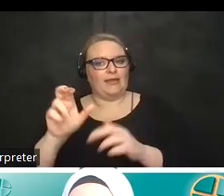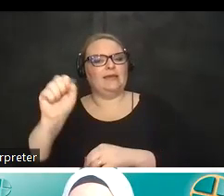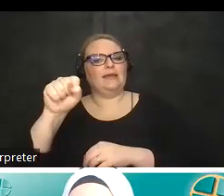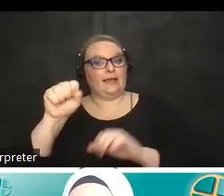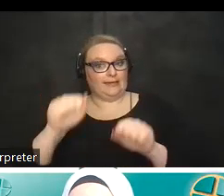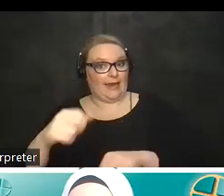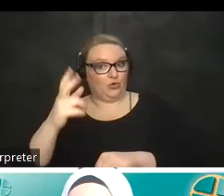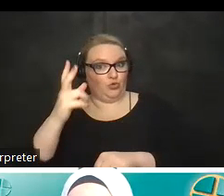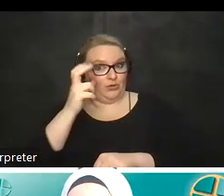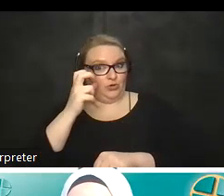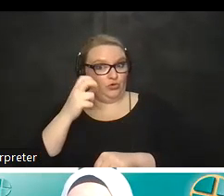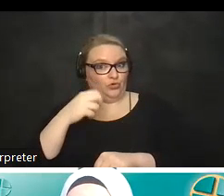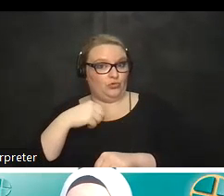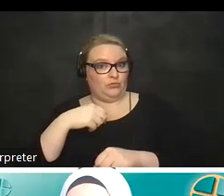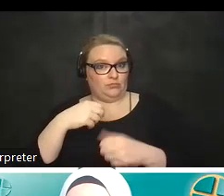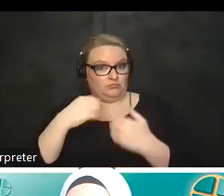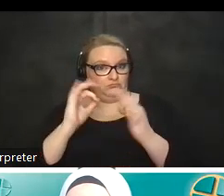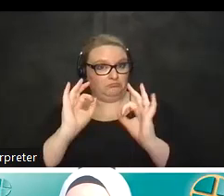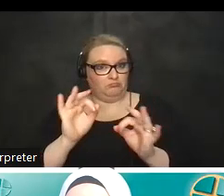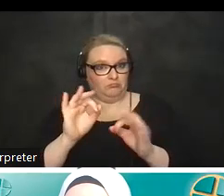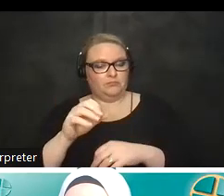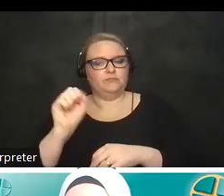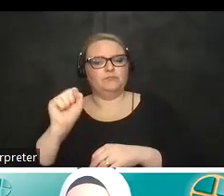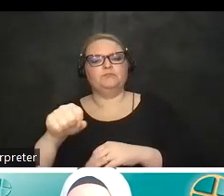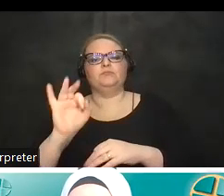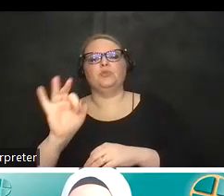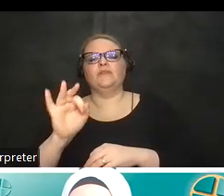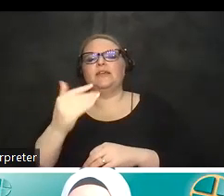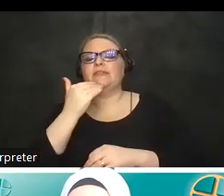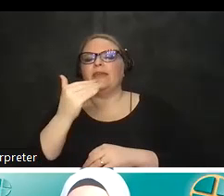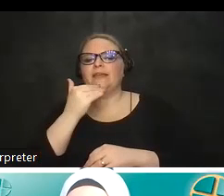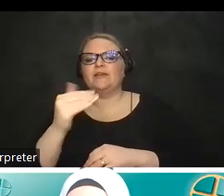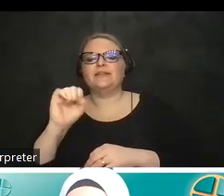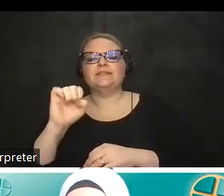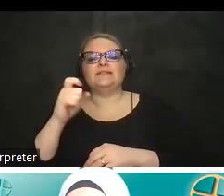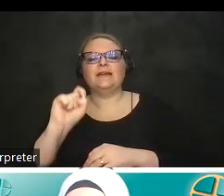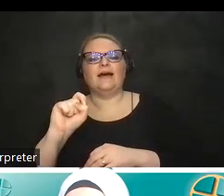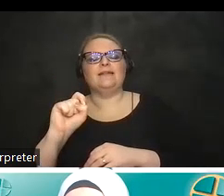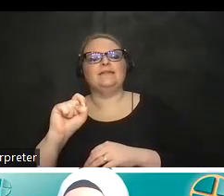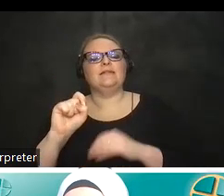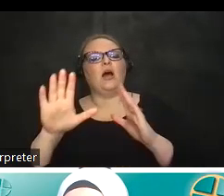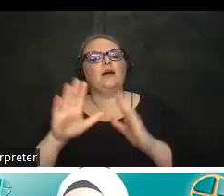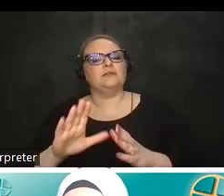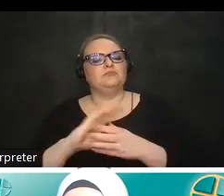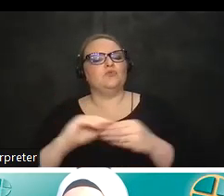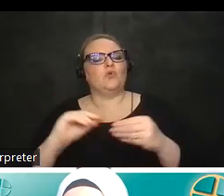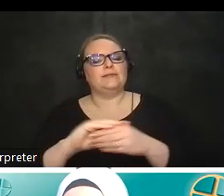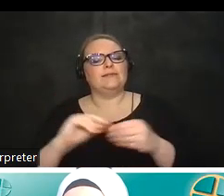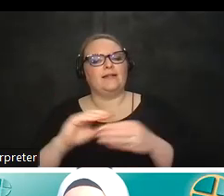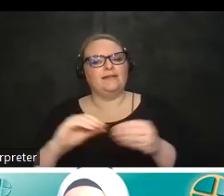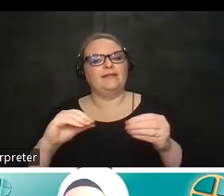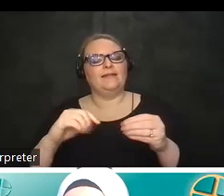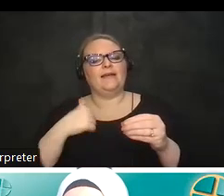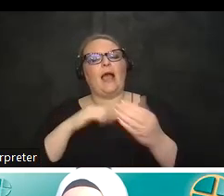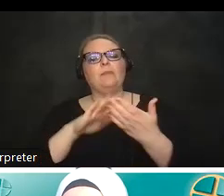guys uh hear and see me okay yep awesome great so thank you and scott that was that was some great storytelling i think that's so